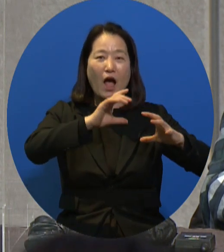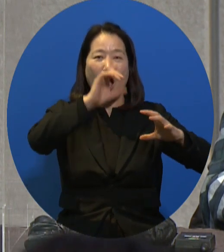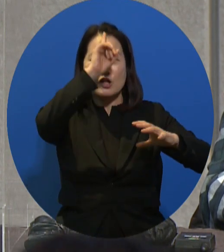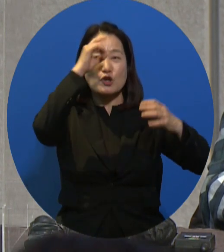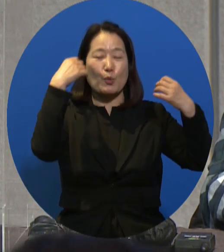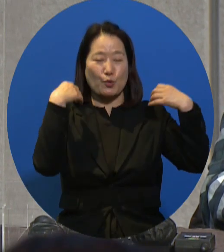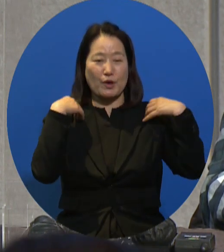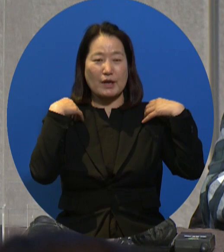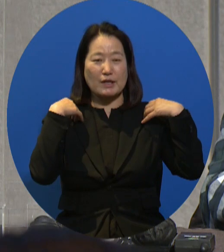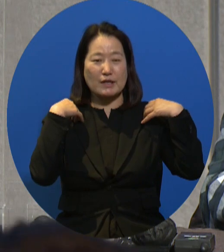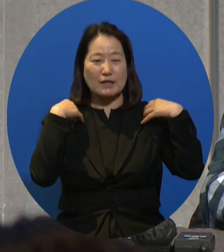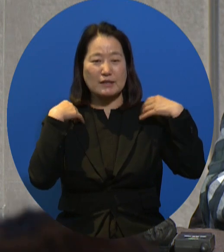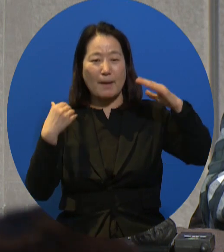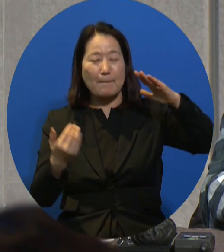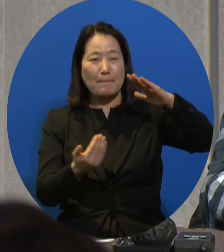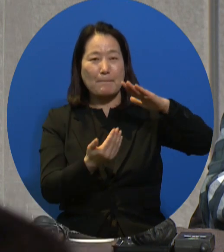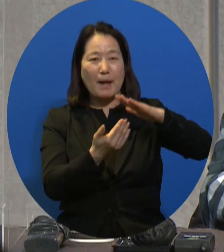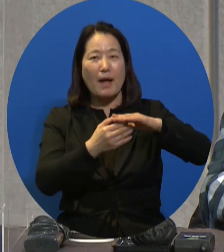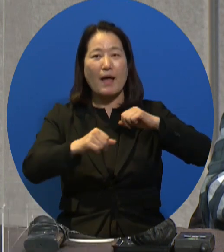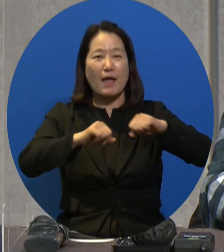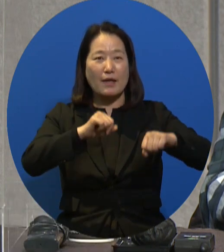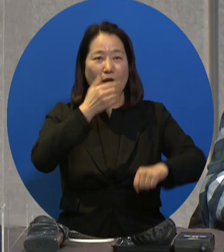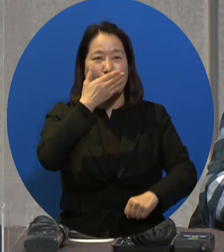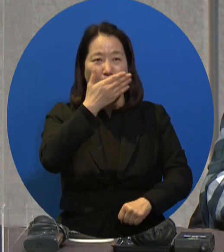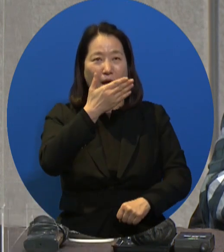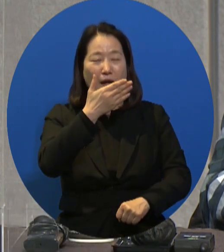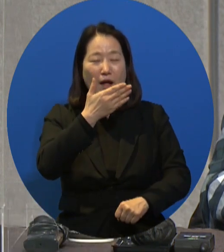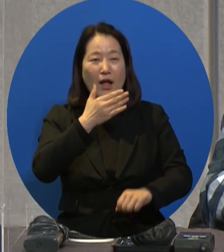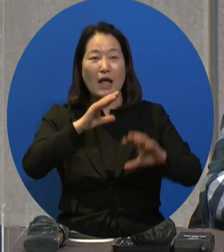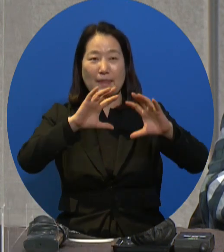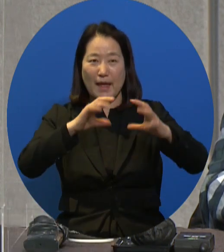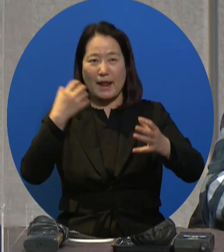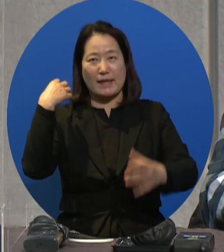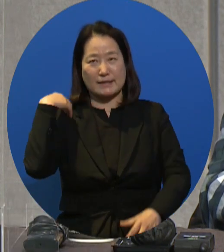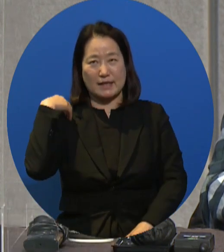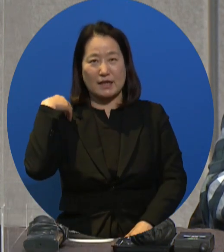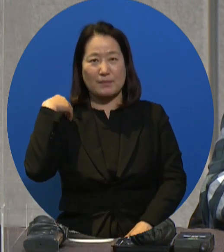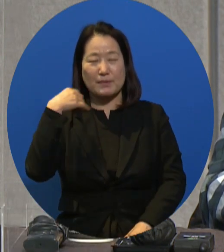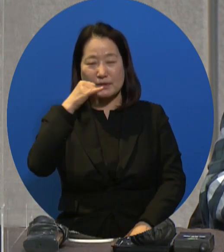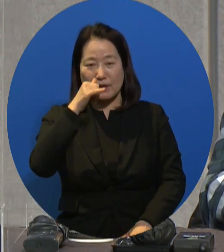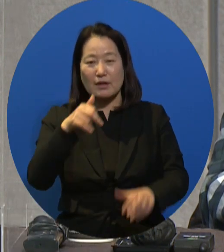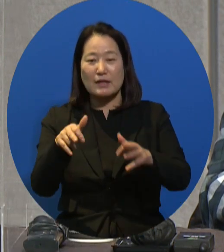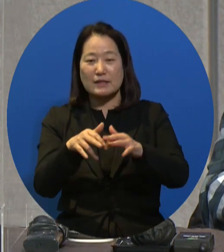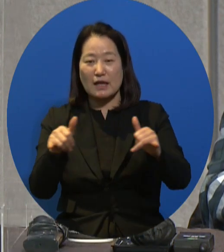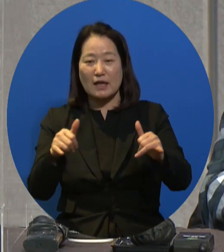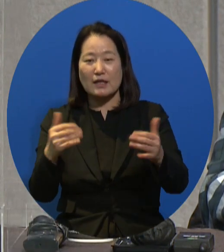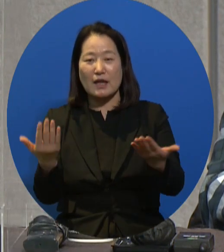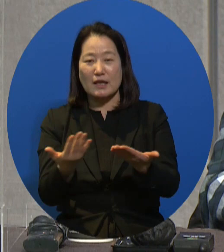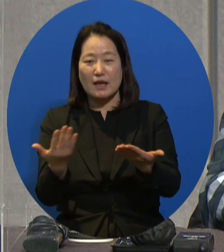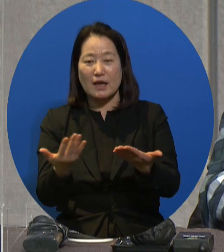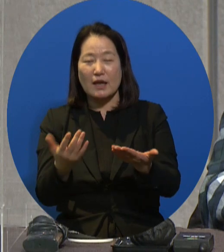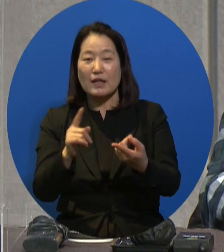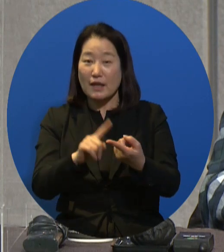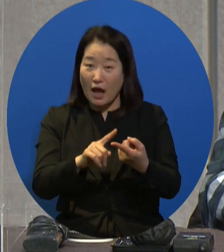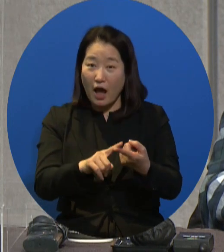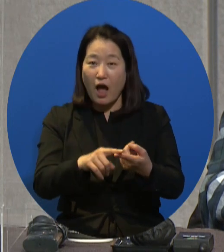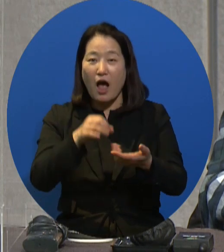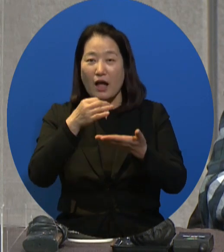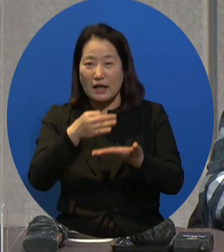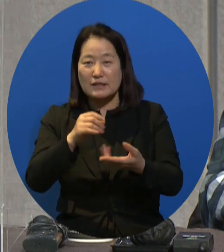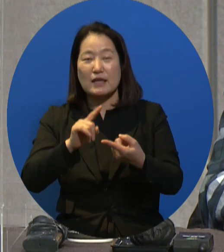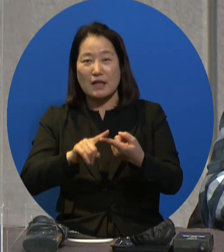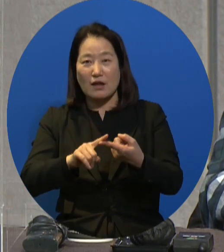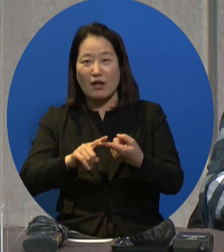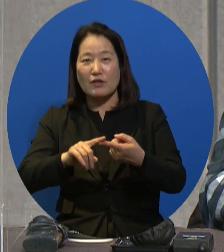right. And if it cannot be guaranteed in the private sector, it has to be guaranteed by the public sector,